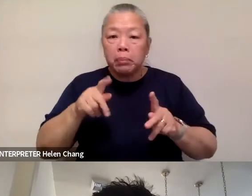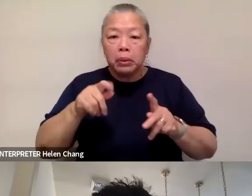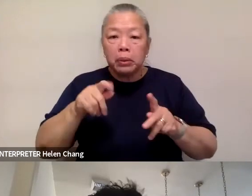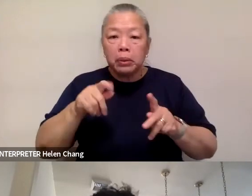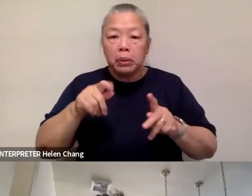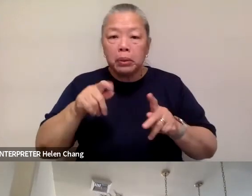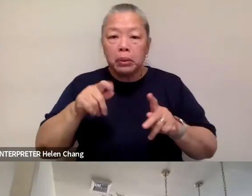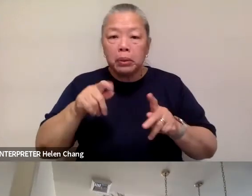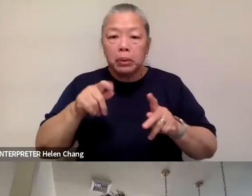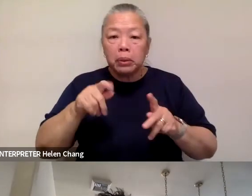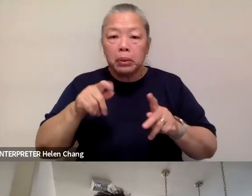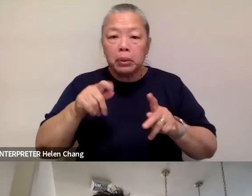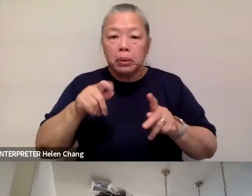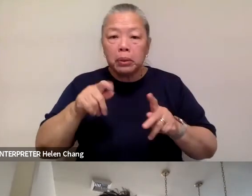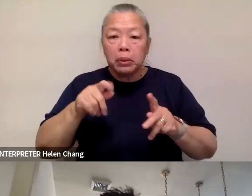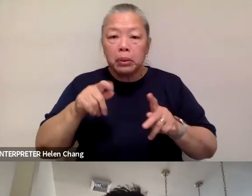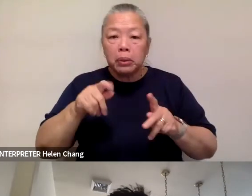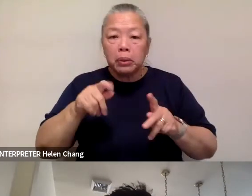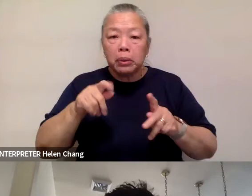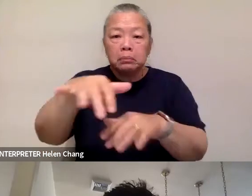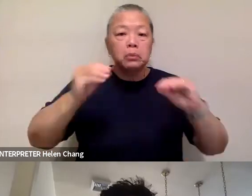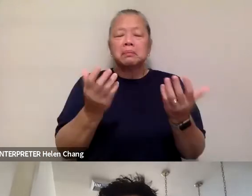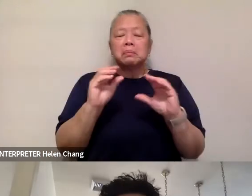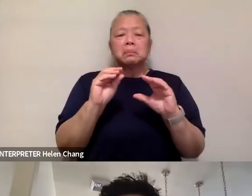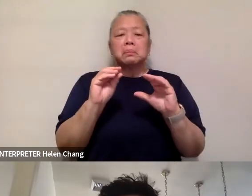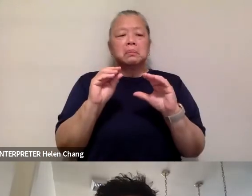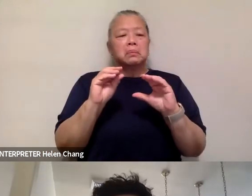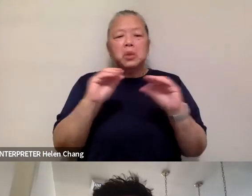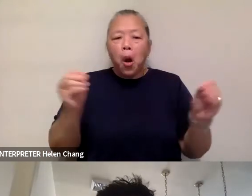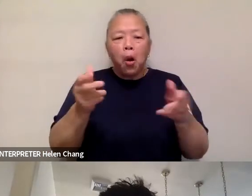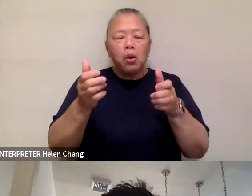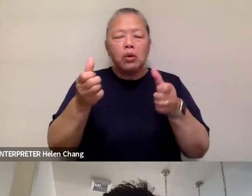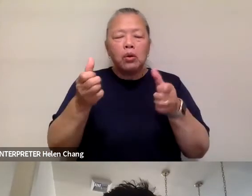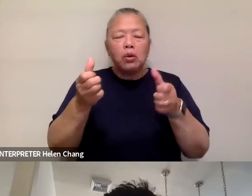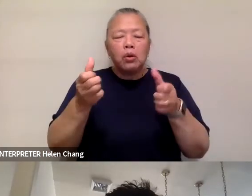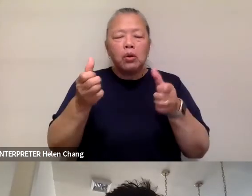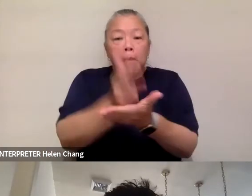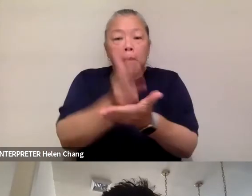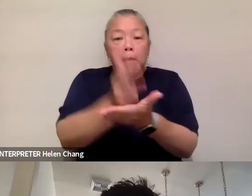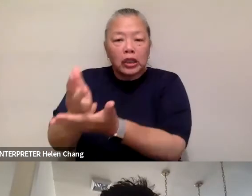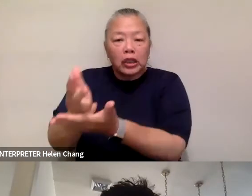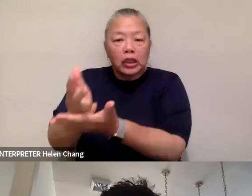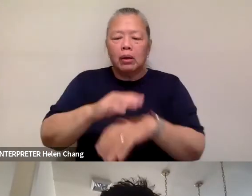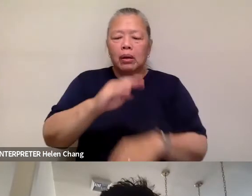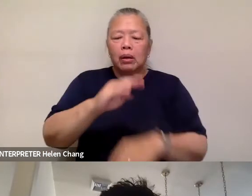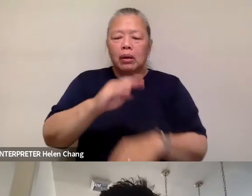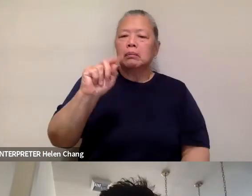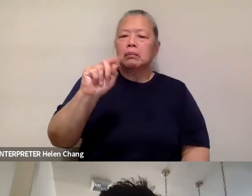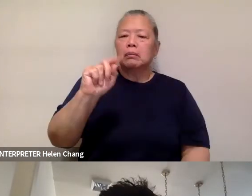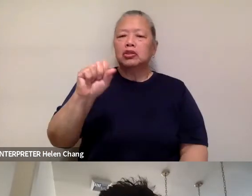there weren't even cars parked on Mott Street. It was a ghost town. And so for myself,